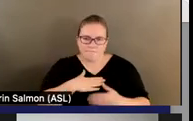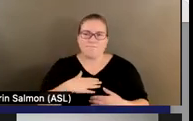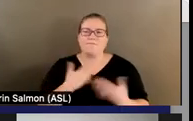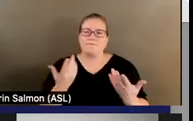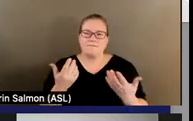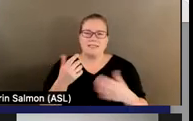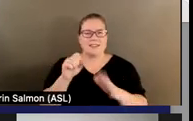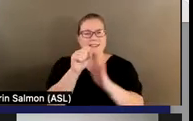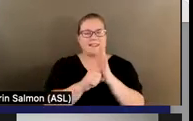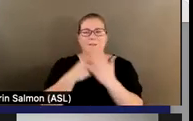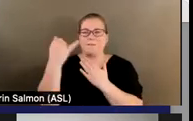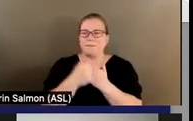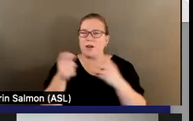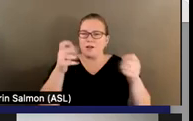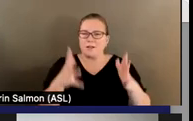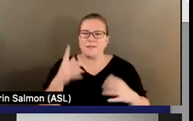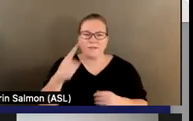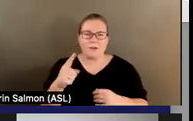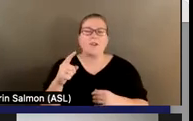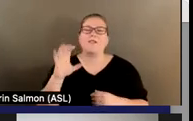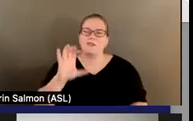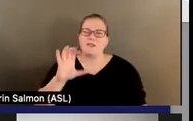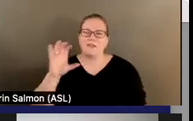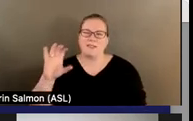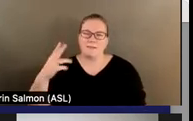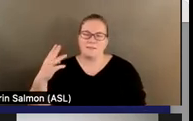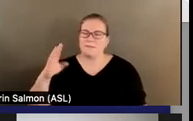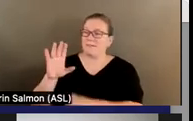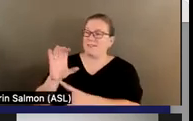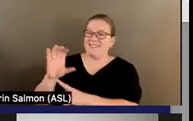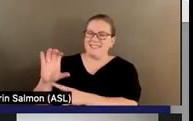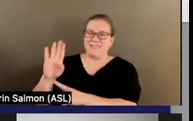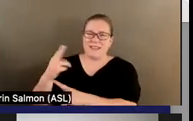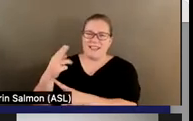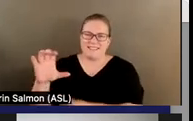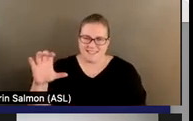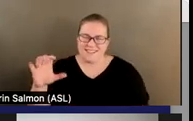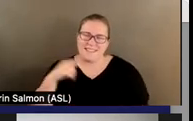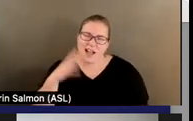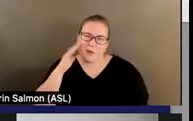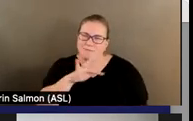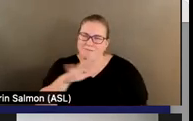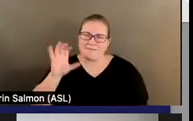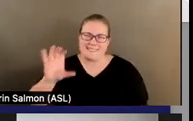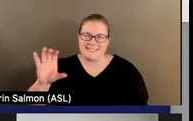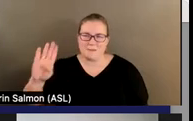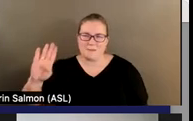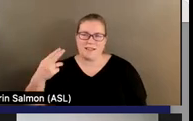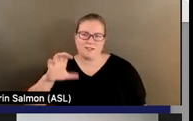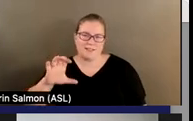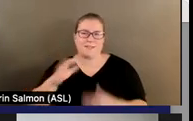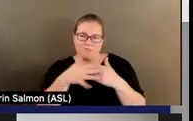director for certified community behavioral health clinics, or CCBHCs, as I will call them throughout the rest of this presentation.